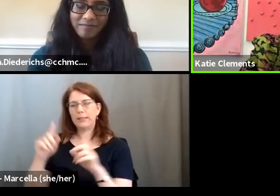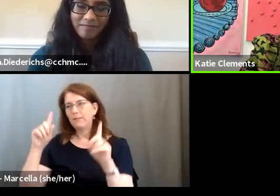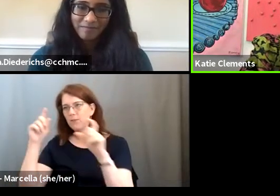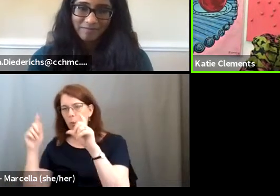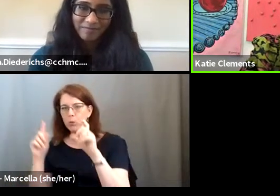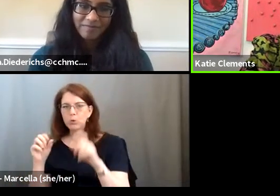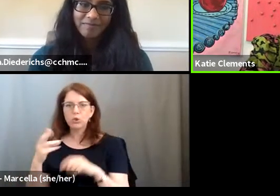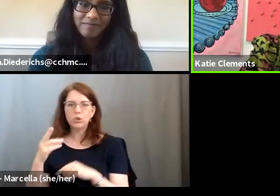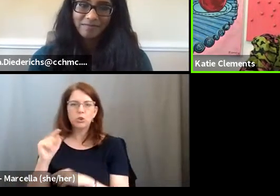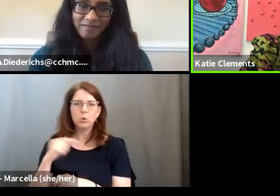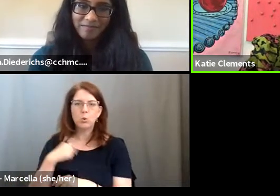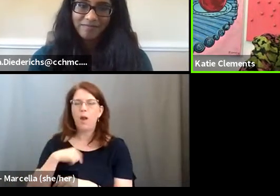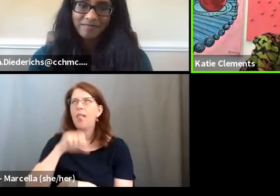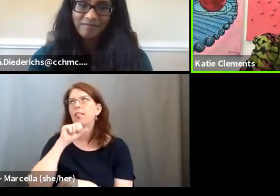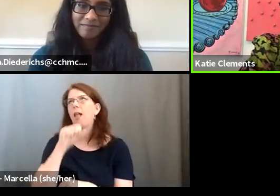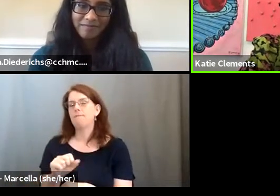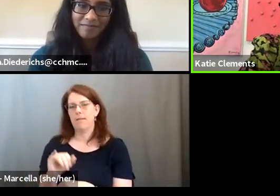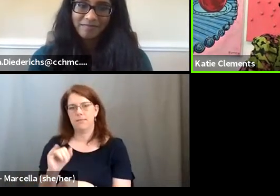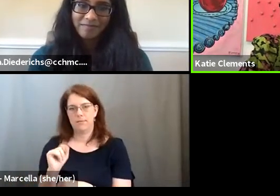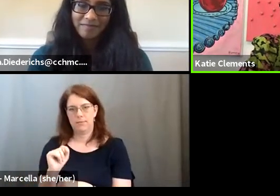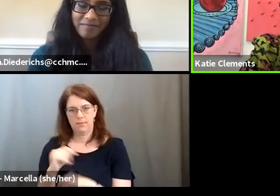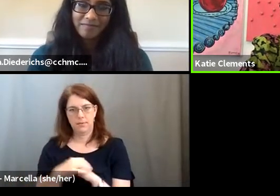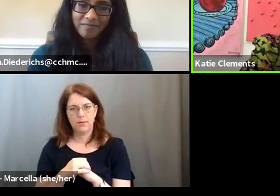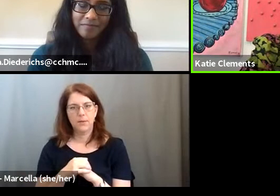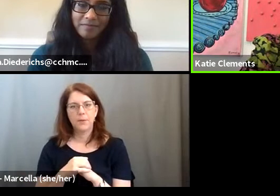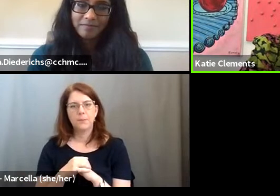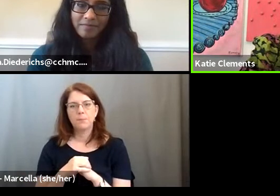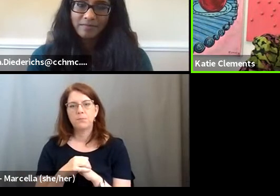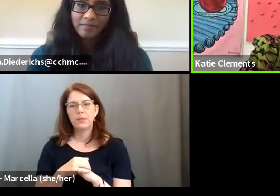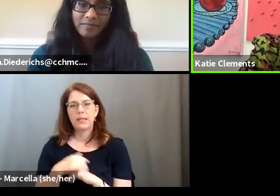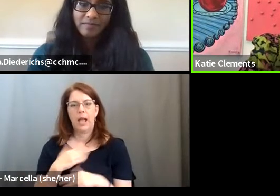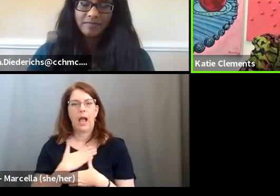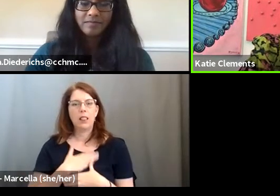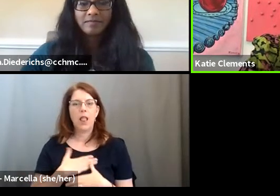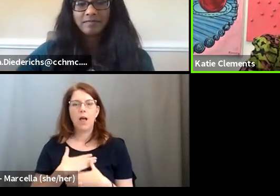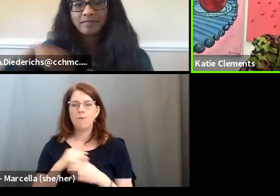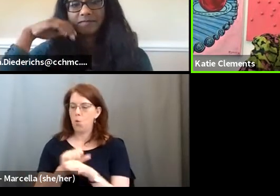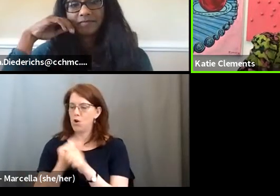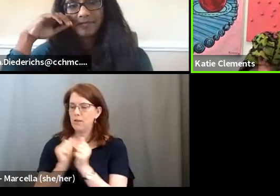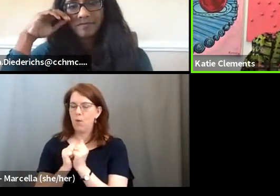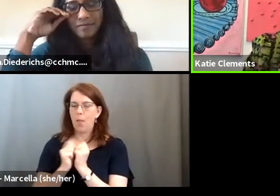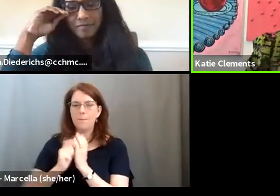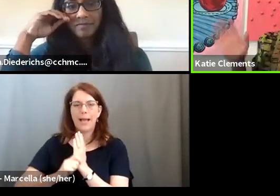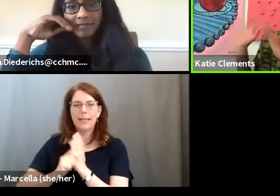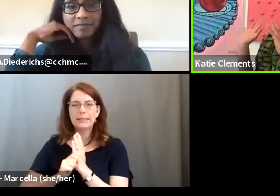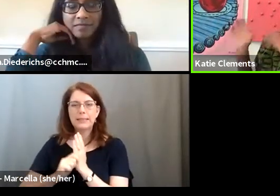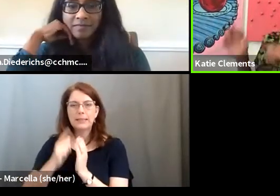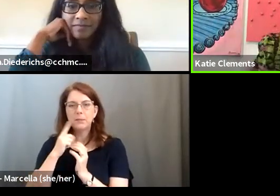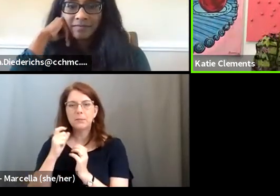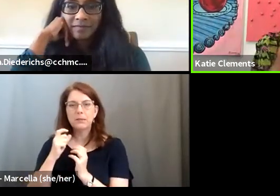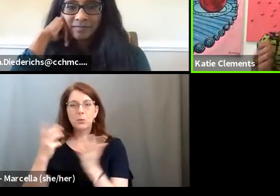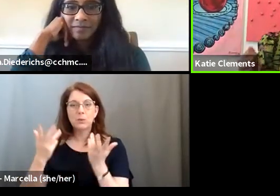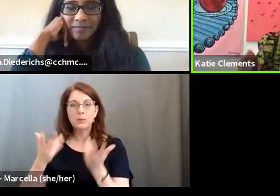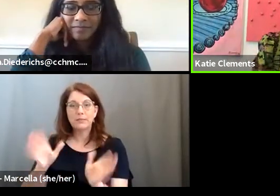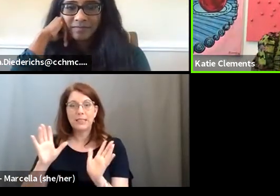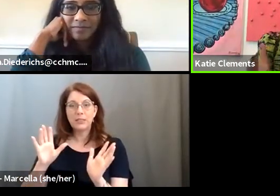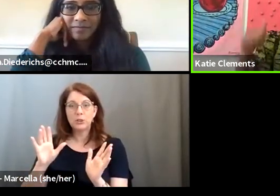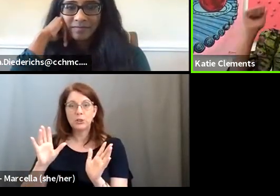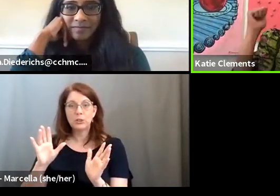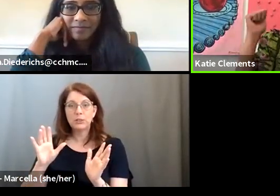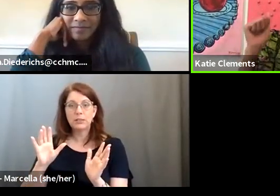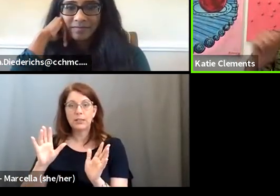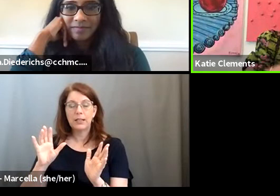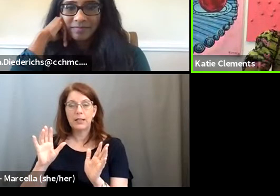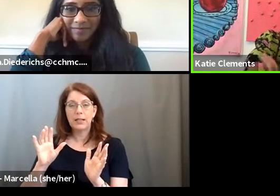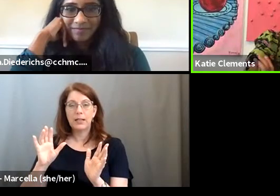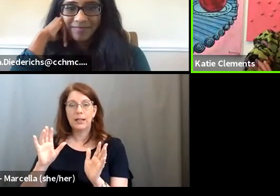decided I loved it. Um, I loved working for the magazine because after it was gone, you know, I use Quark Express,